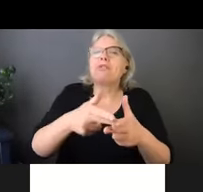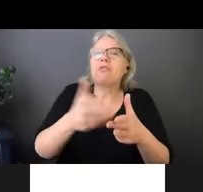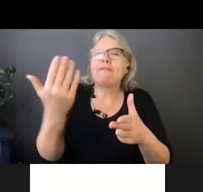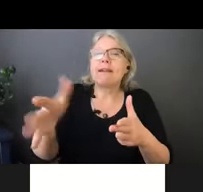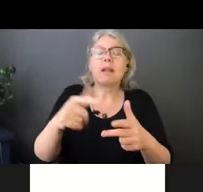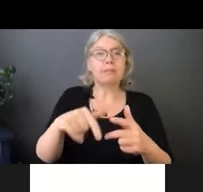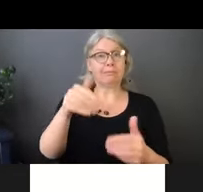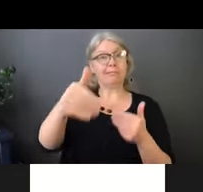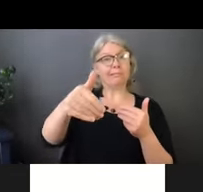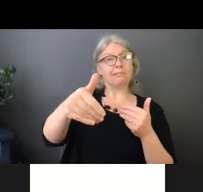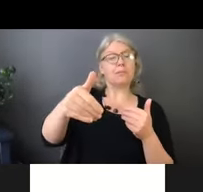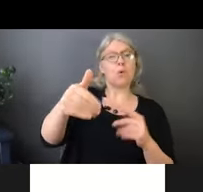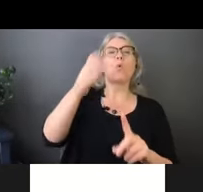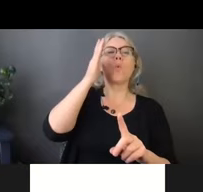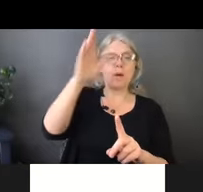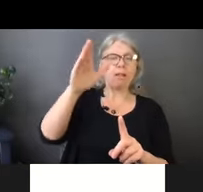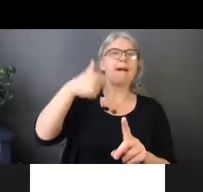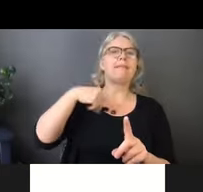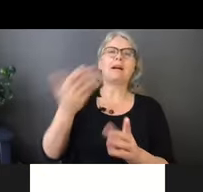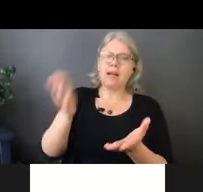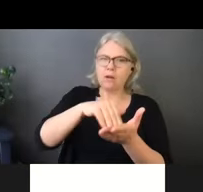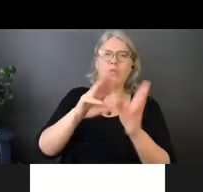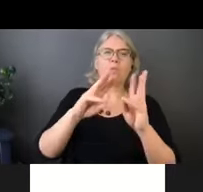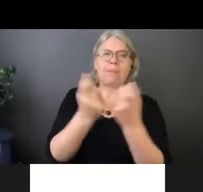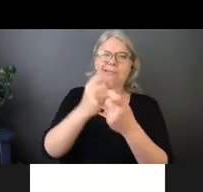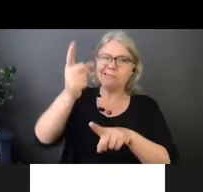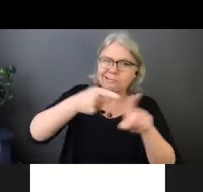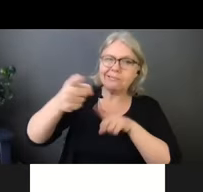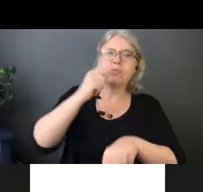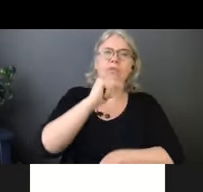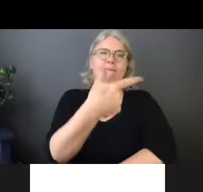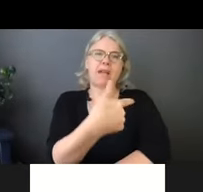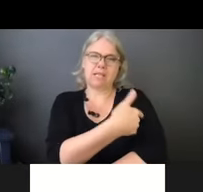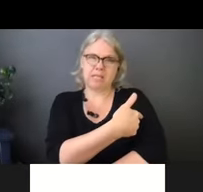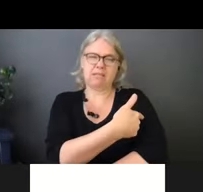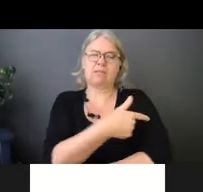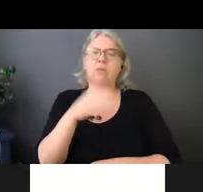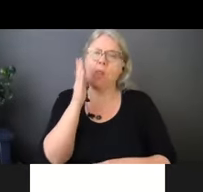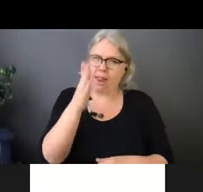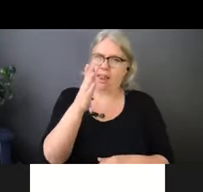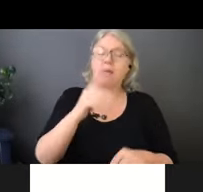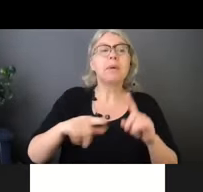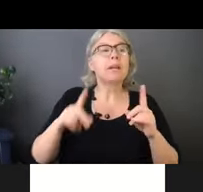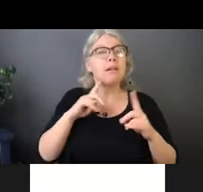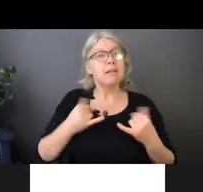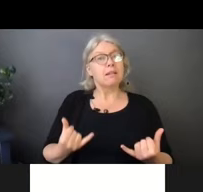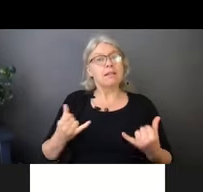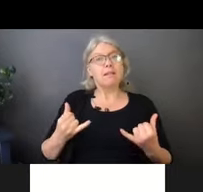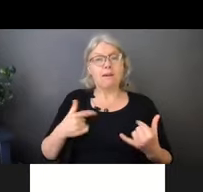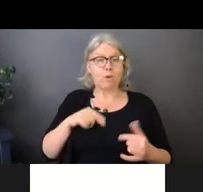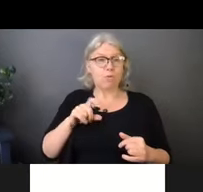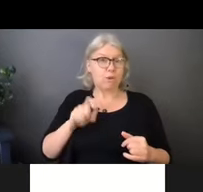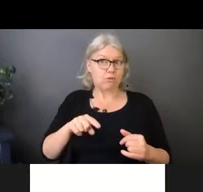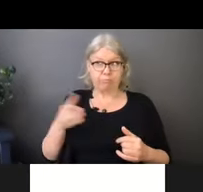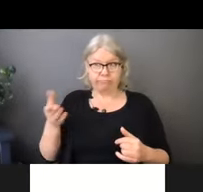particularly about vaccines. Um, but there's a question. If, if you're staying home and